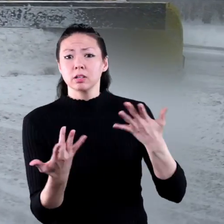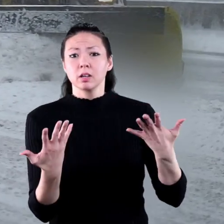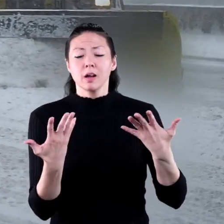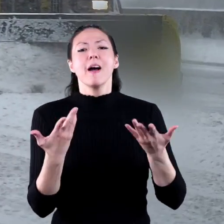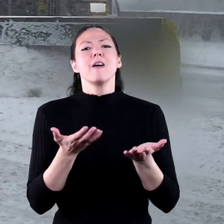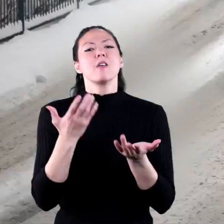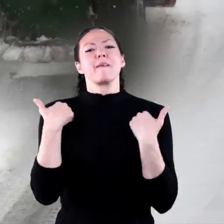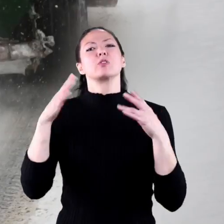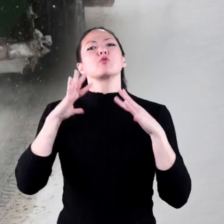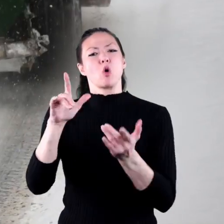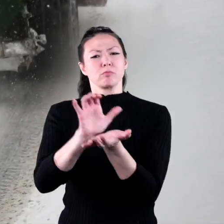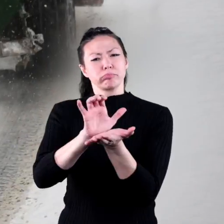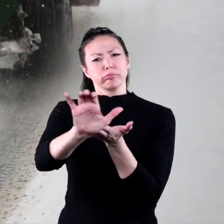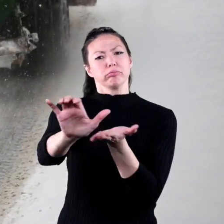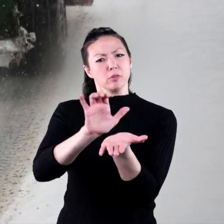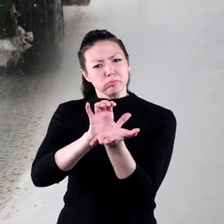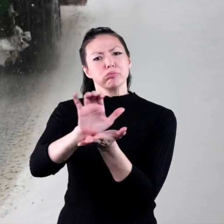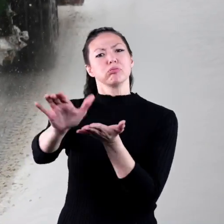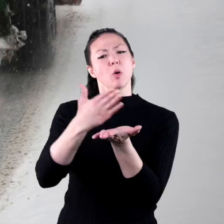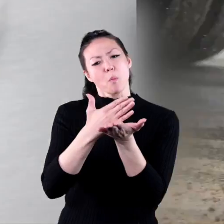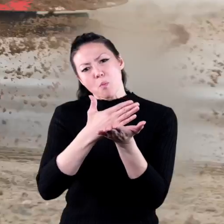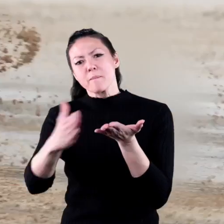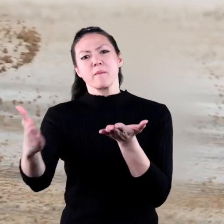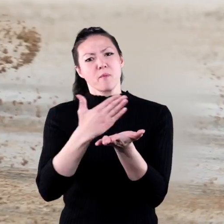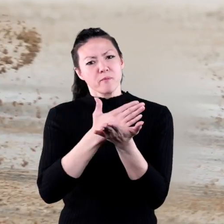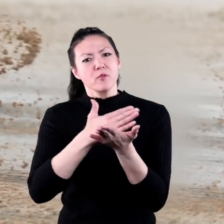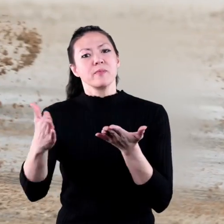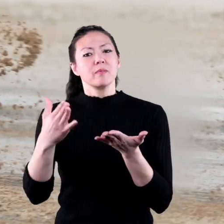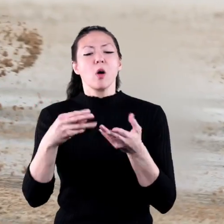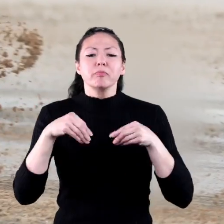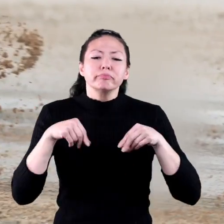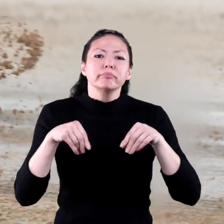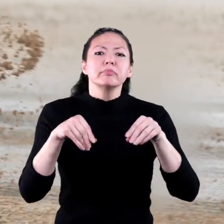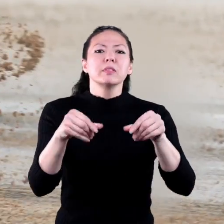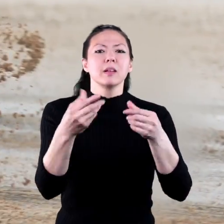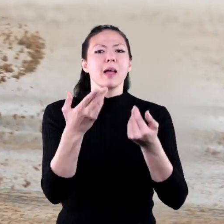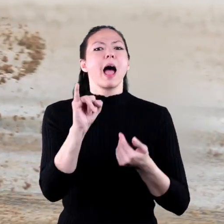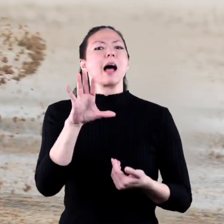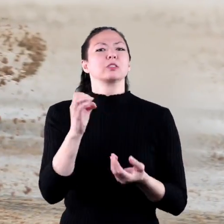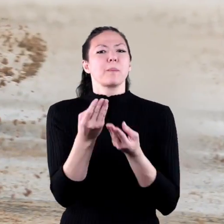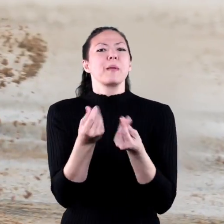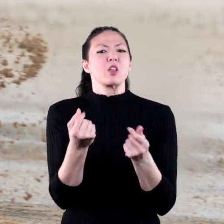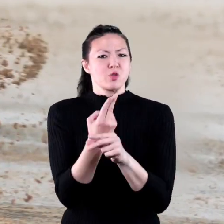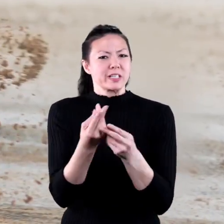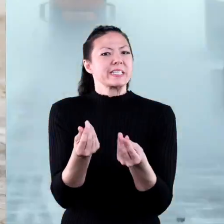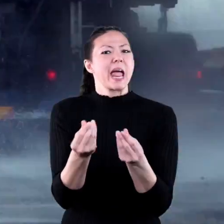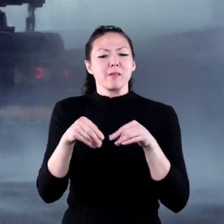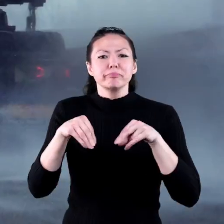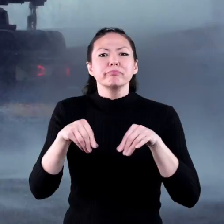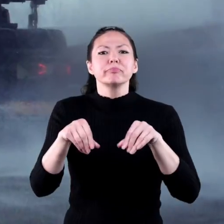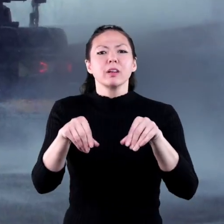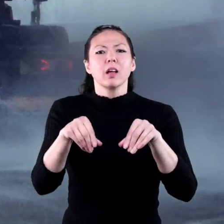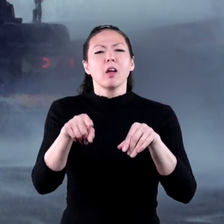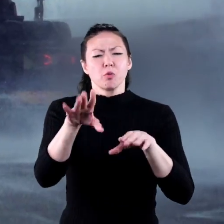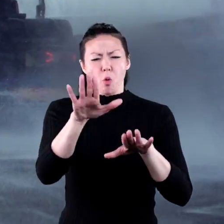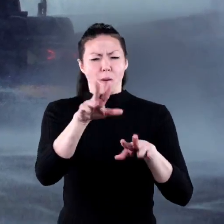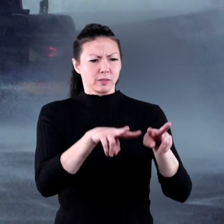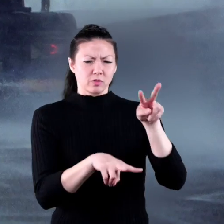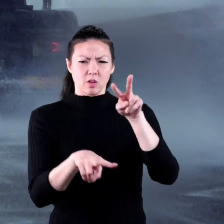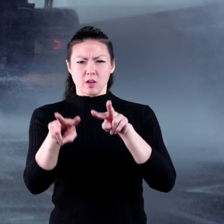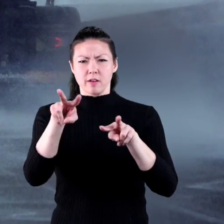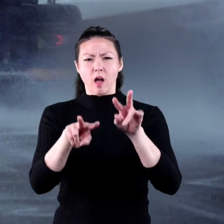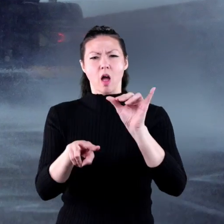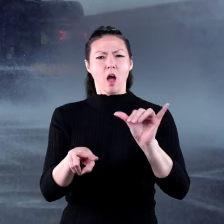removal trucks shoveling snow and spreading salt or sand on the highway to melt the ice. There is your